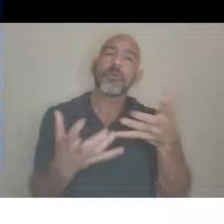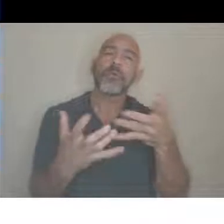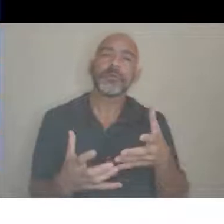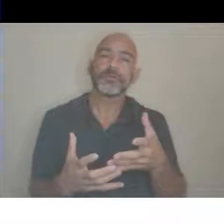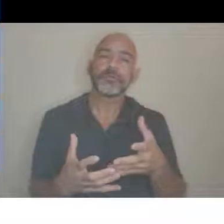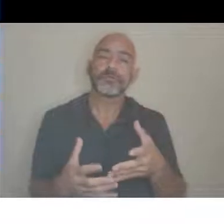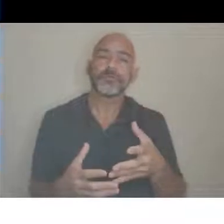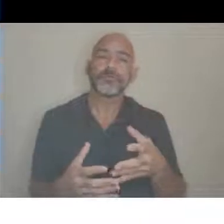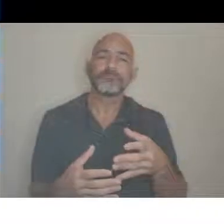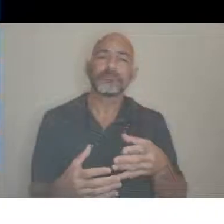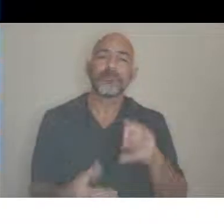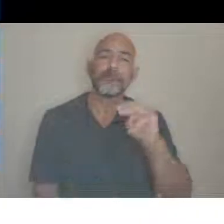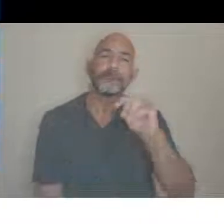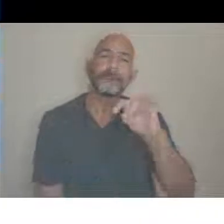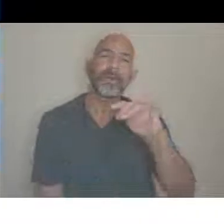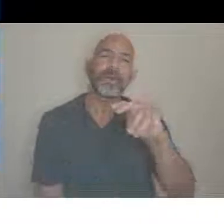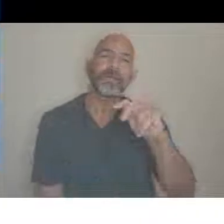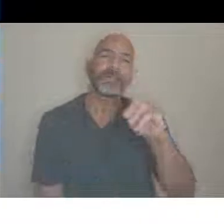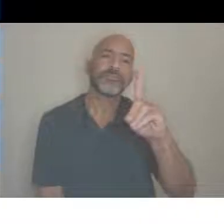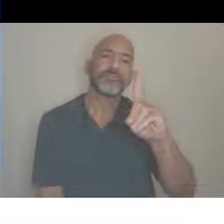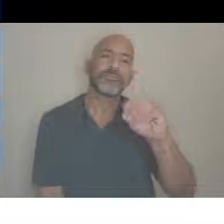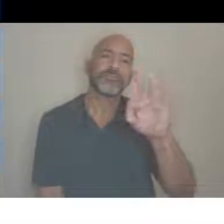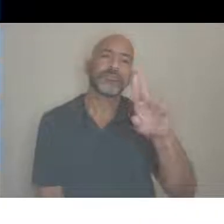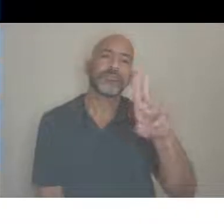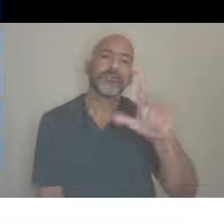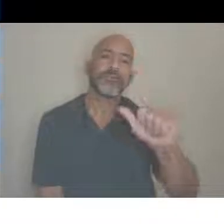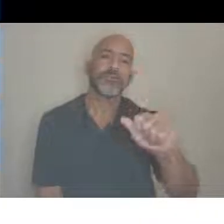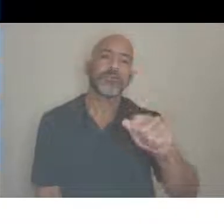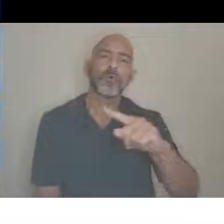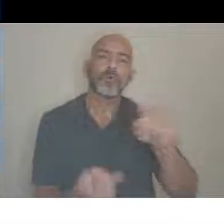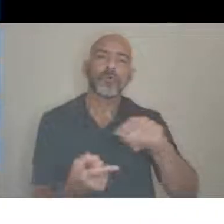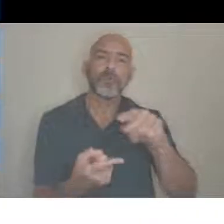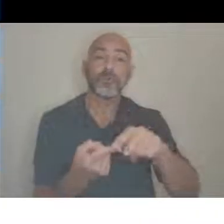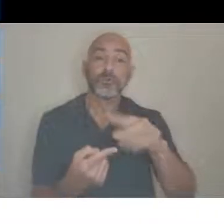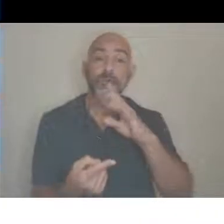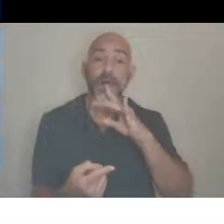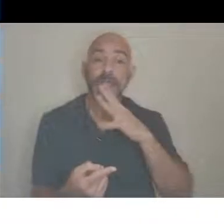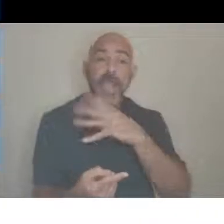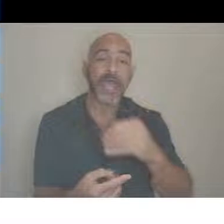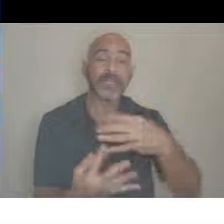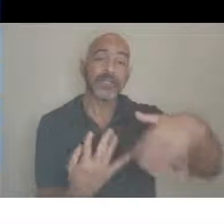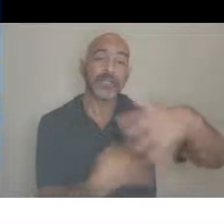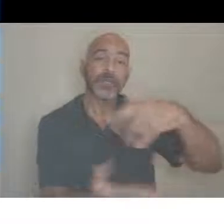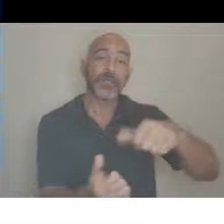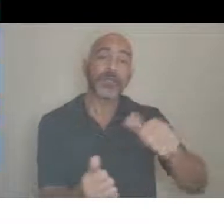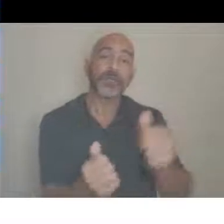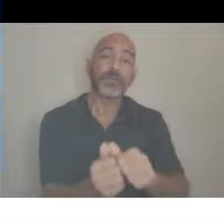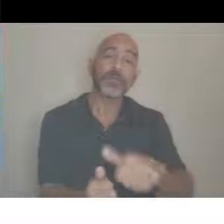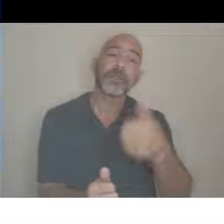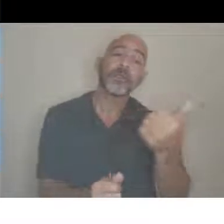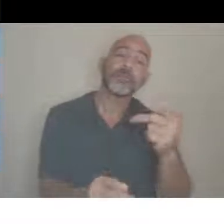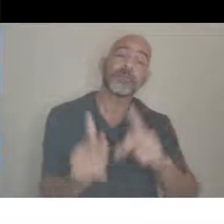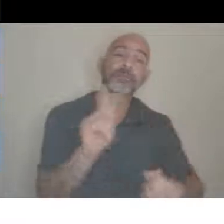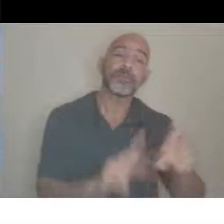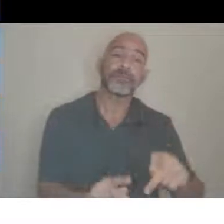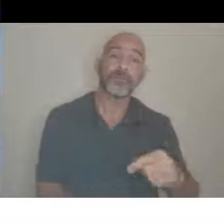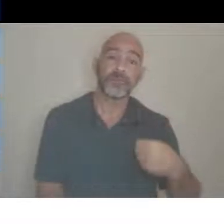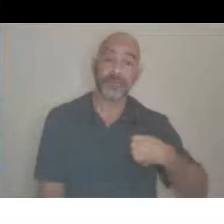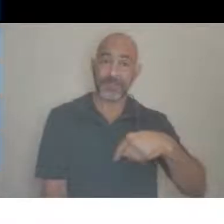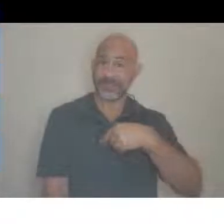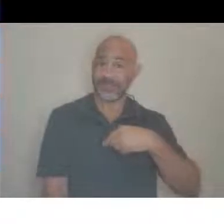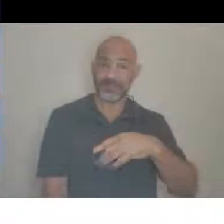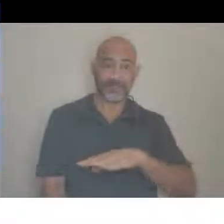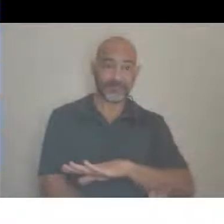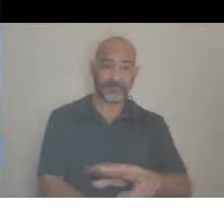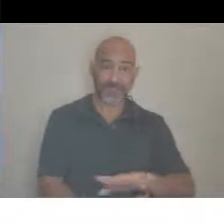We do not have all the answers. Instead, we just want to give you a starting place to think